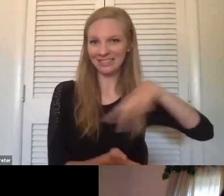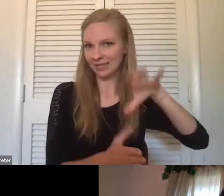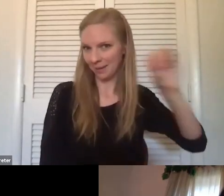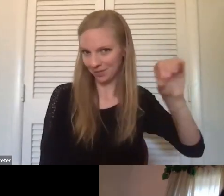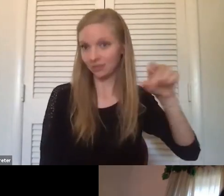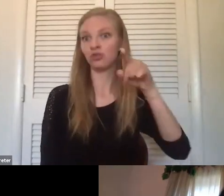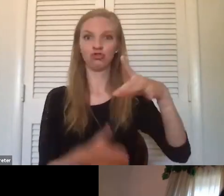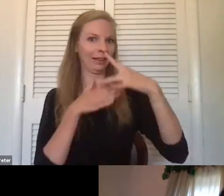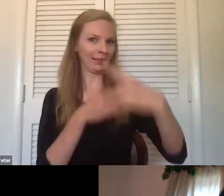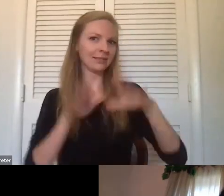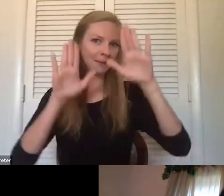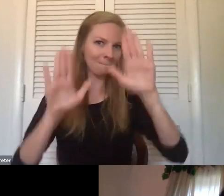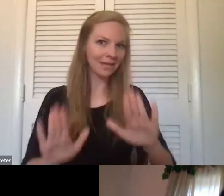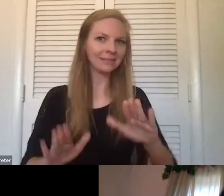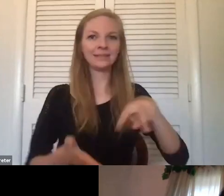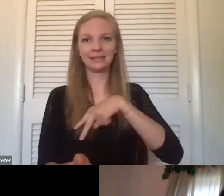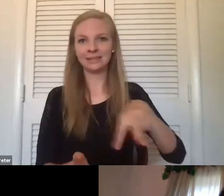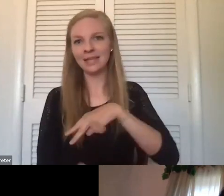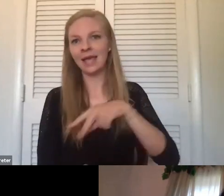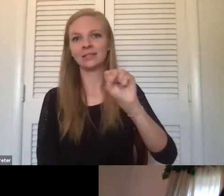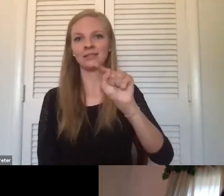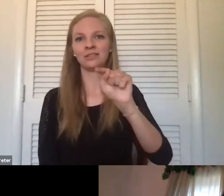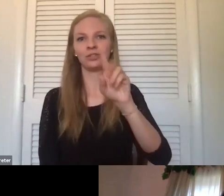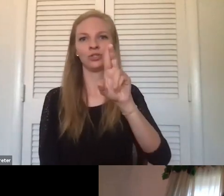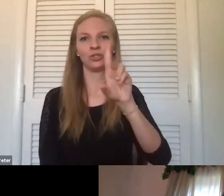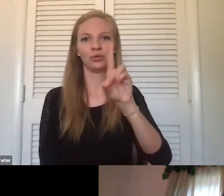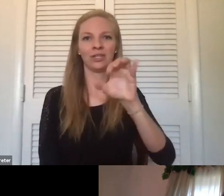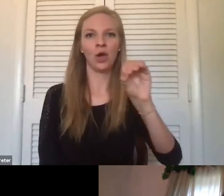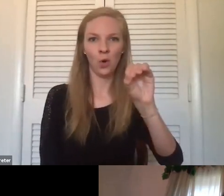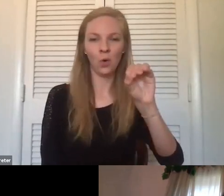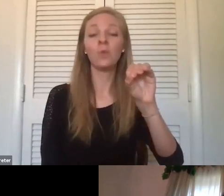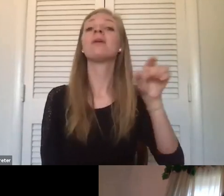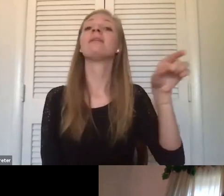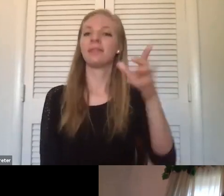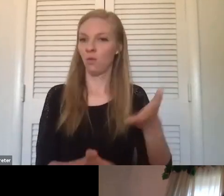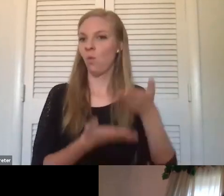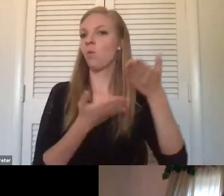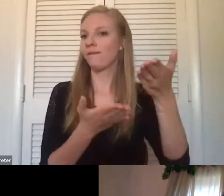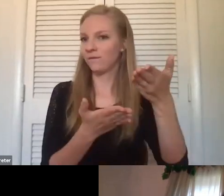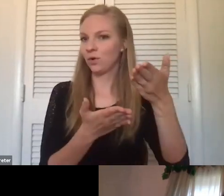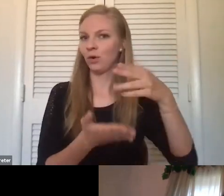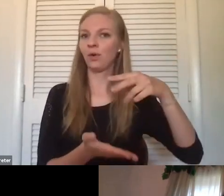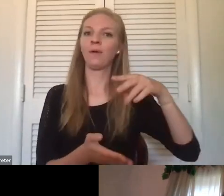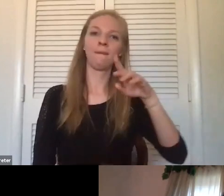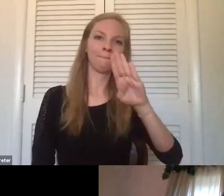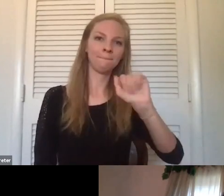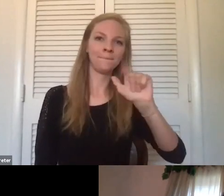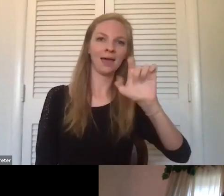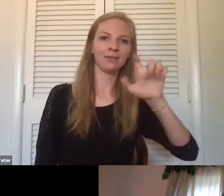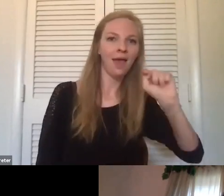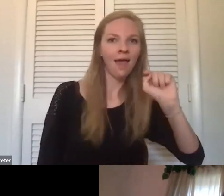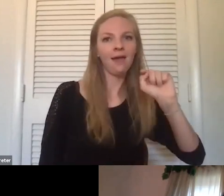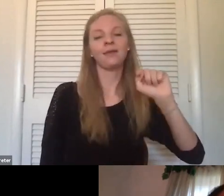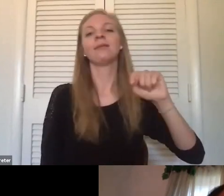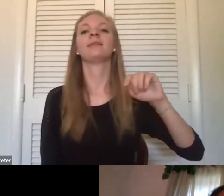dance studio in the Miller Beach, Gary area. They offer ballet, jazz, tap, modern. I looked on your